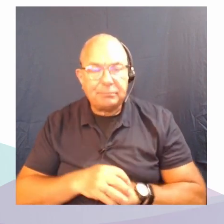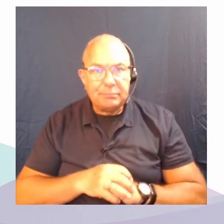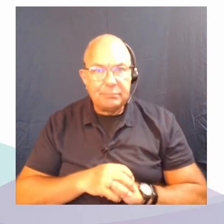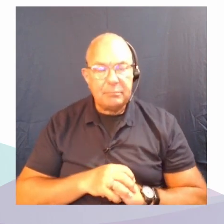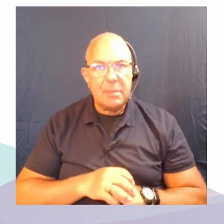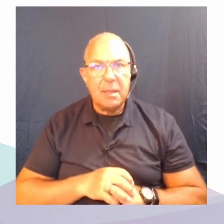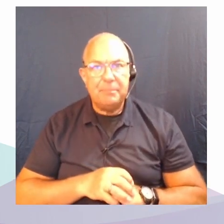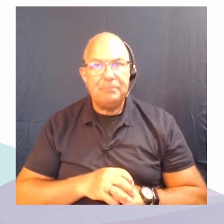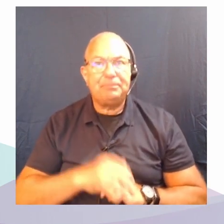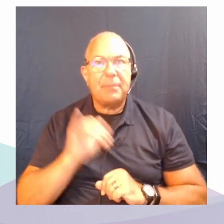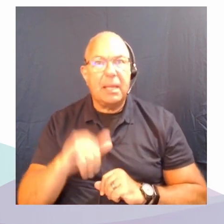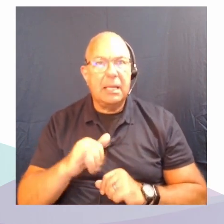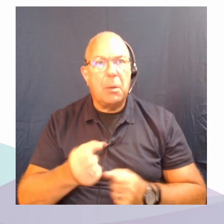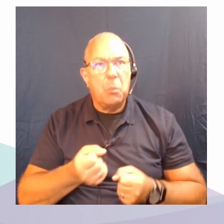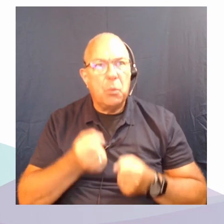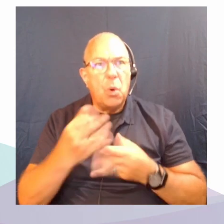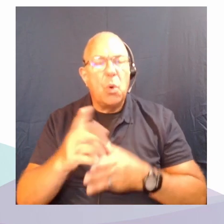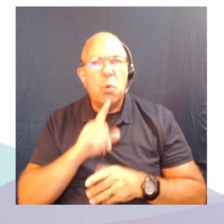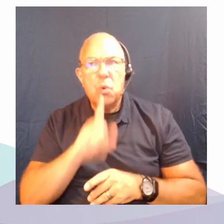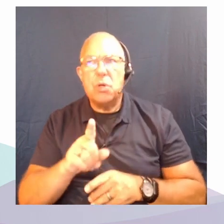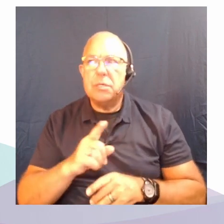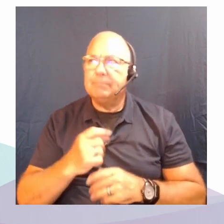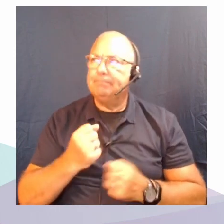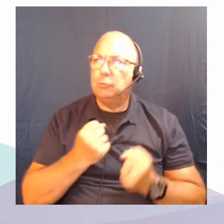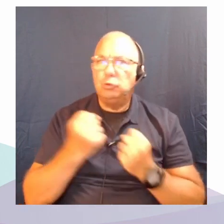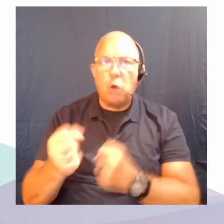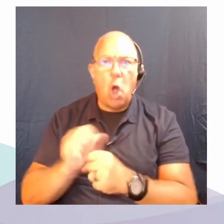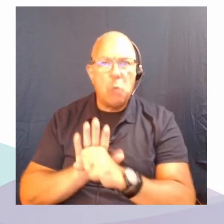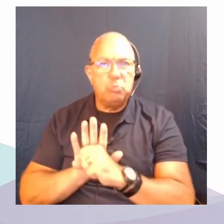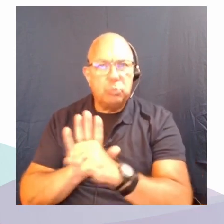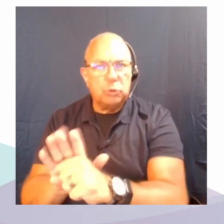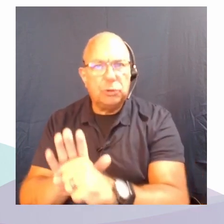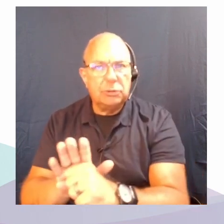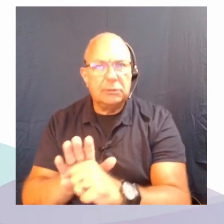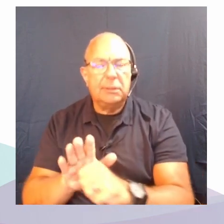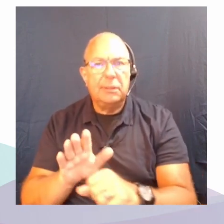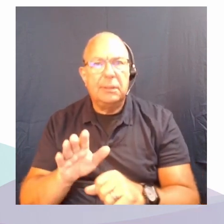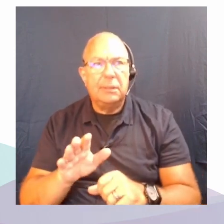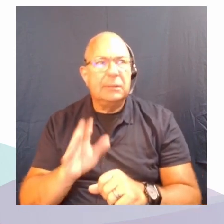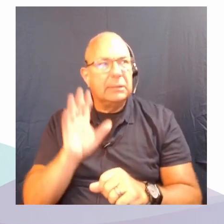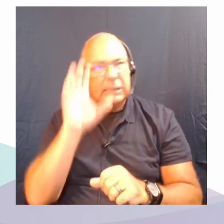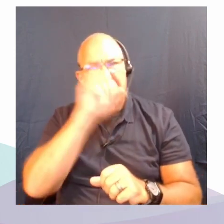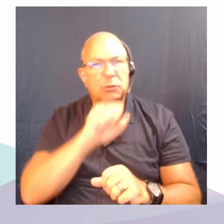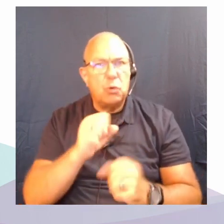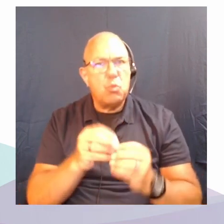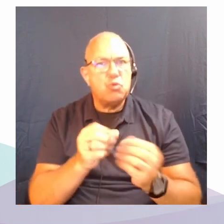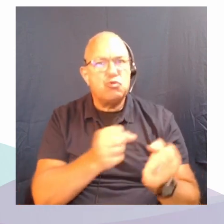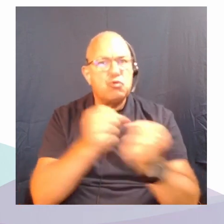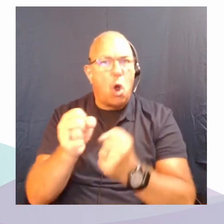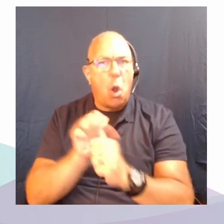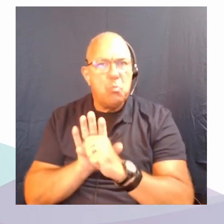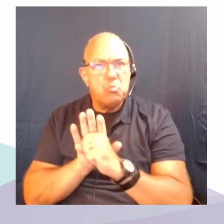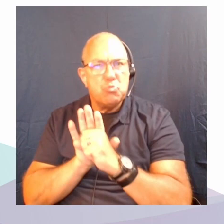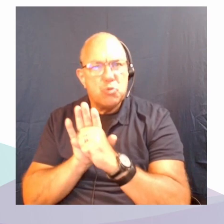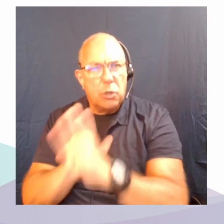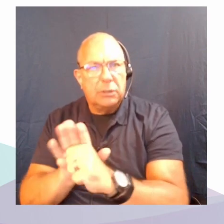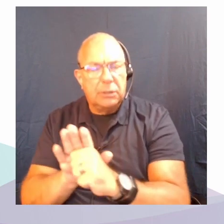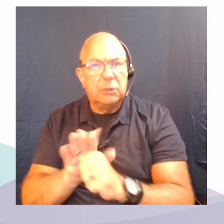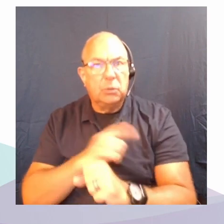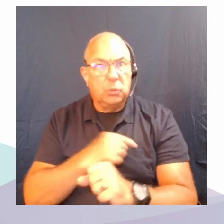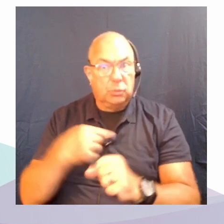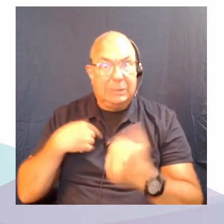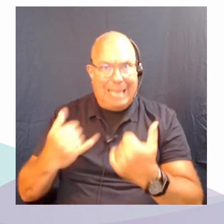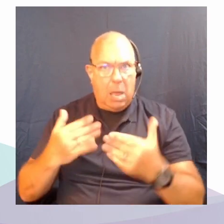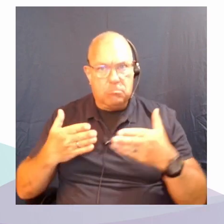really compelling push, I guess, a stronger push in a direction I think we're already heading. So these